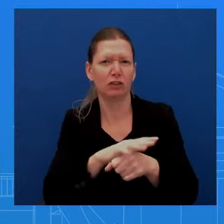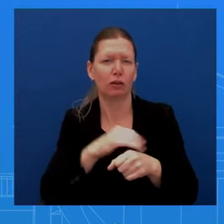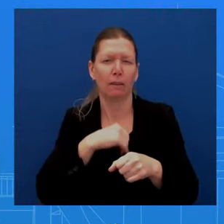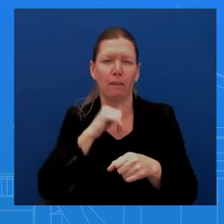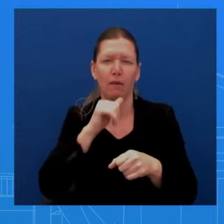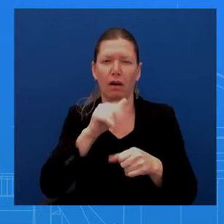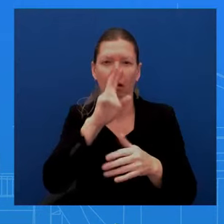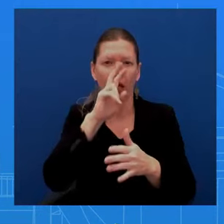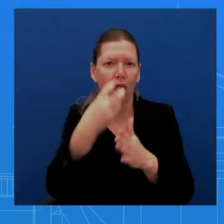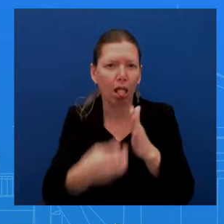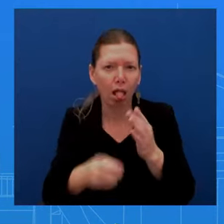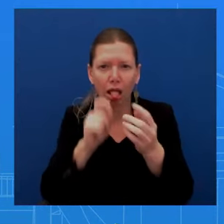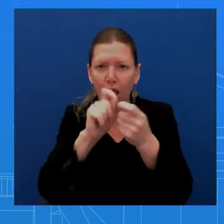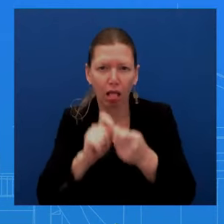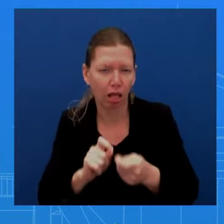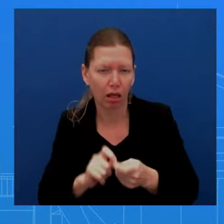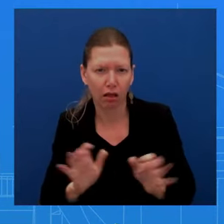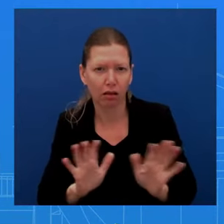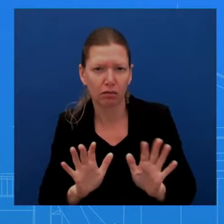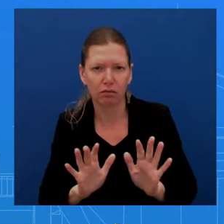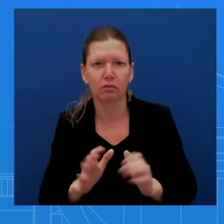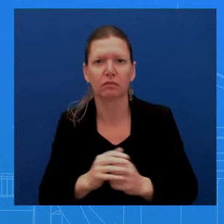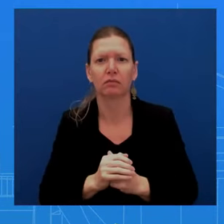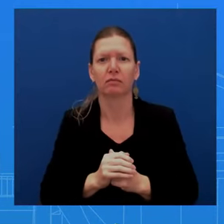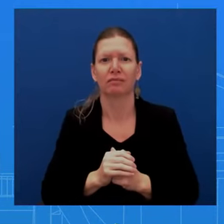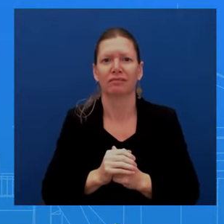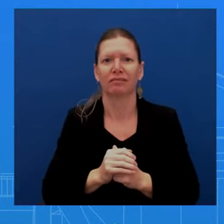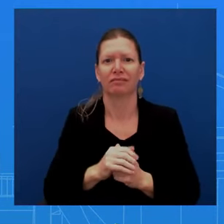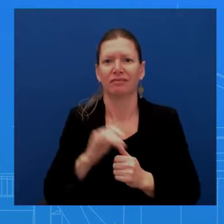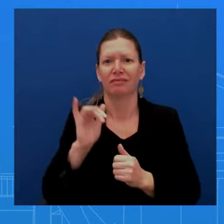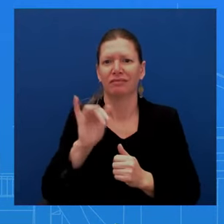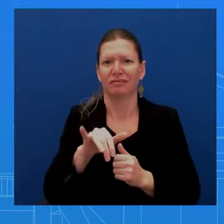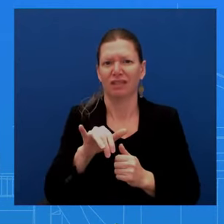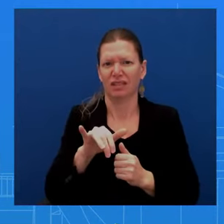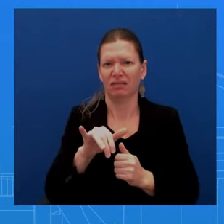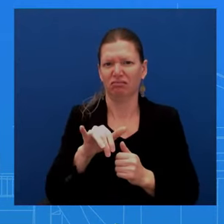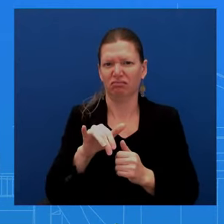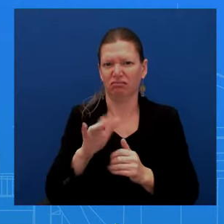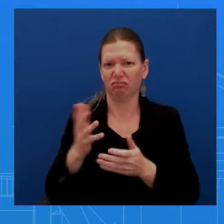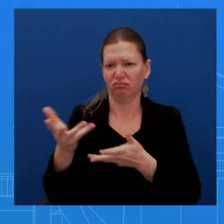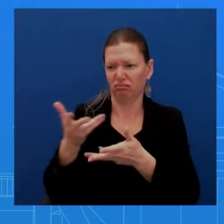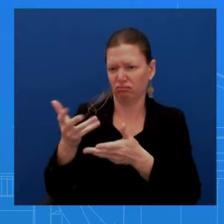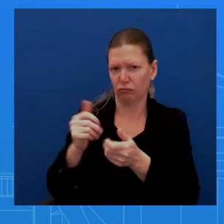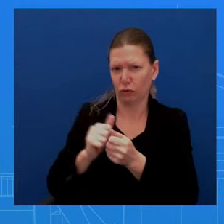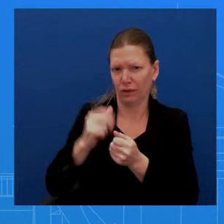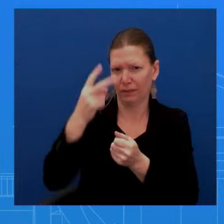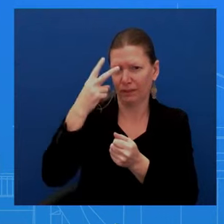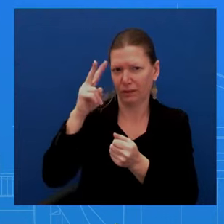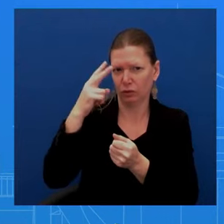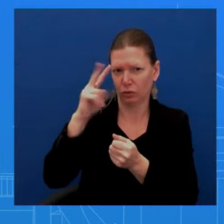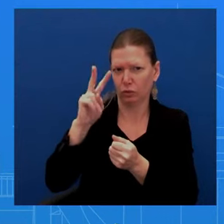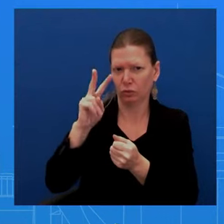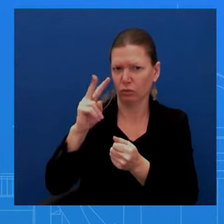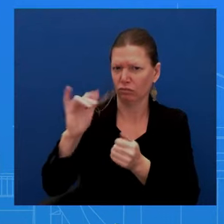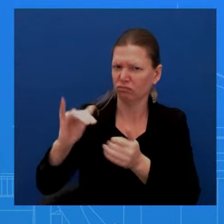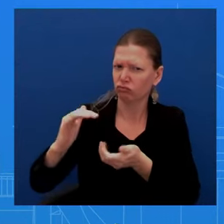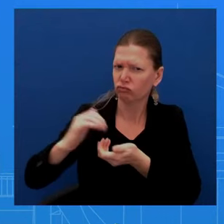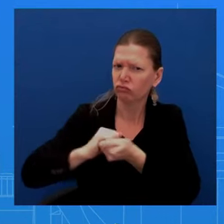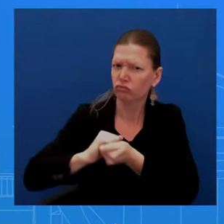relationship, with, with Mexico. It is indeed a partnership, a diplomatic conversations that we have with them. I'm just not gonna get into specifics.